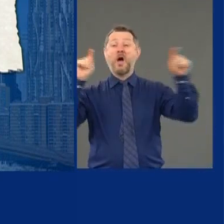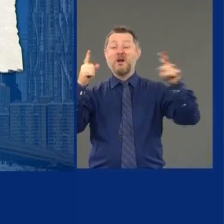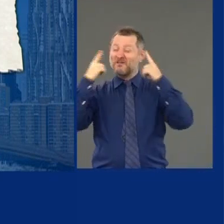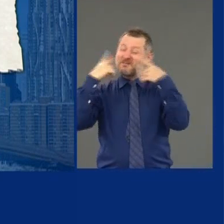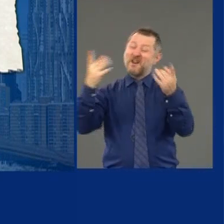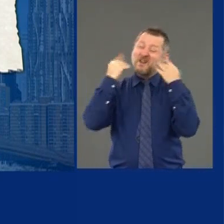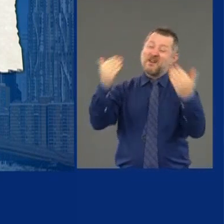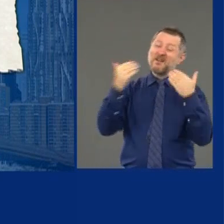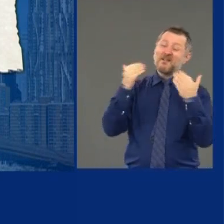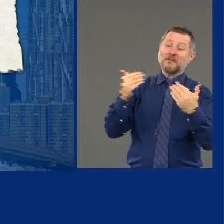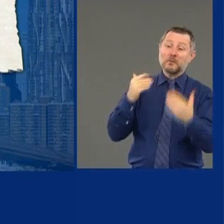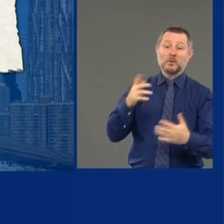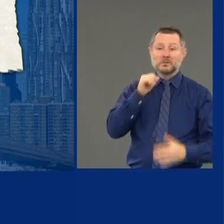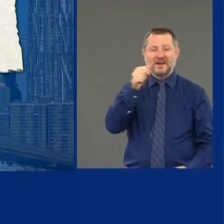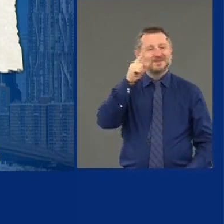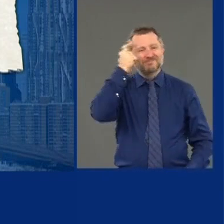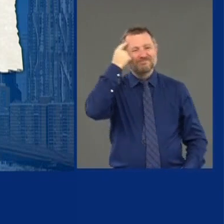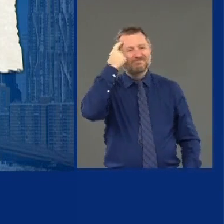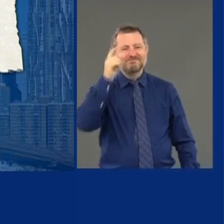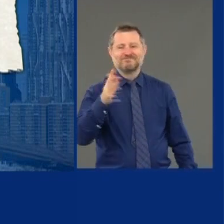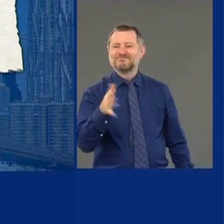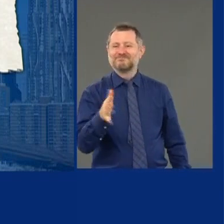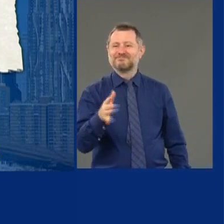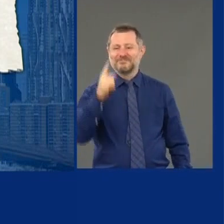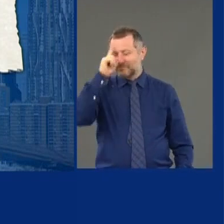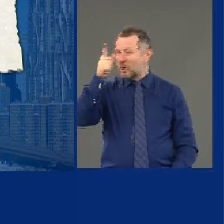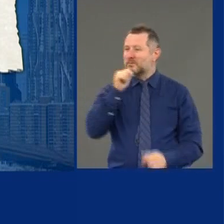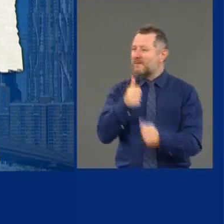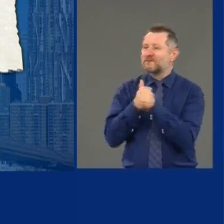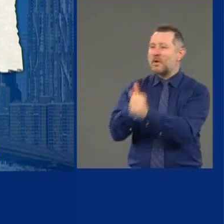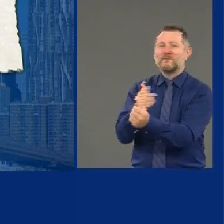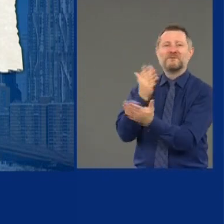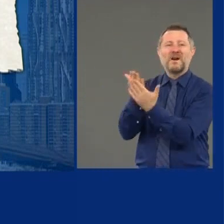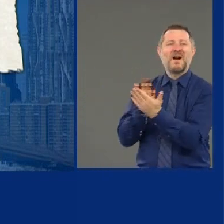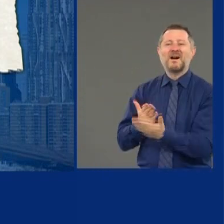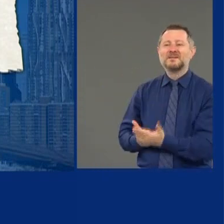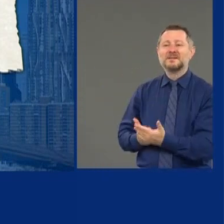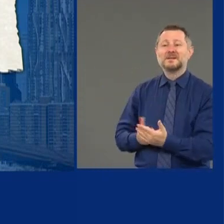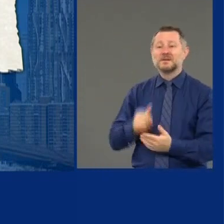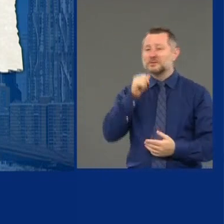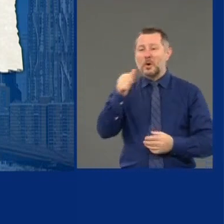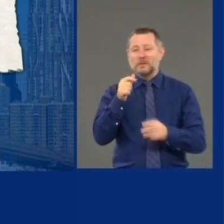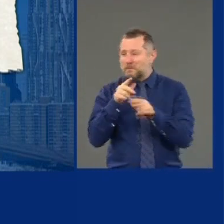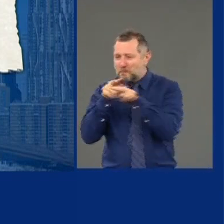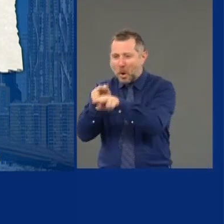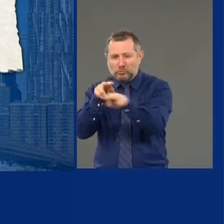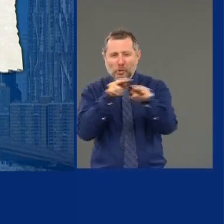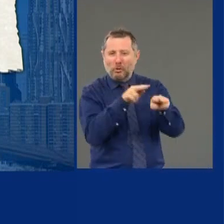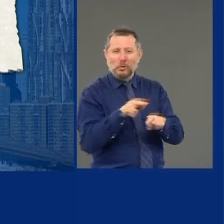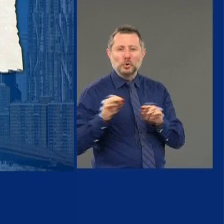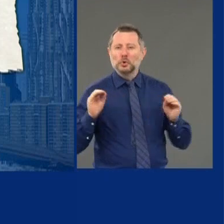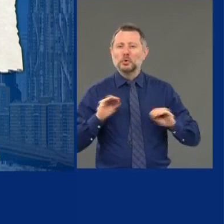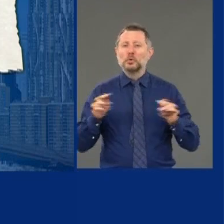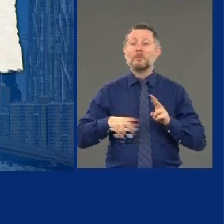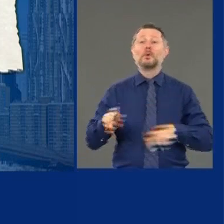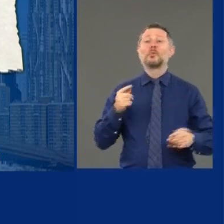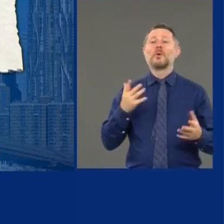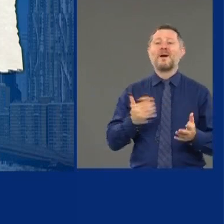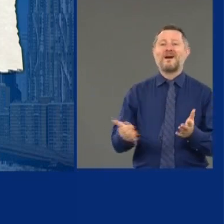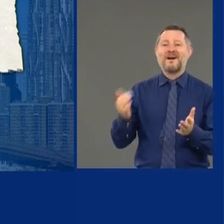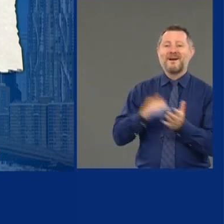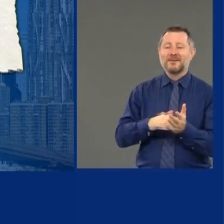Wasn't done smartly. Wasn't done on the facts. Wasn't monitored. And now people are seeing a second wave.